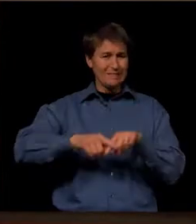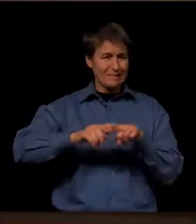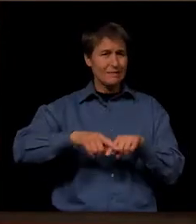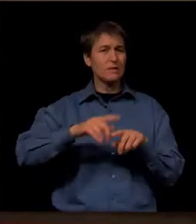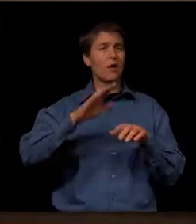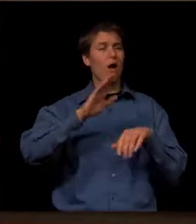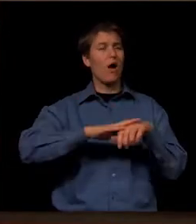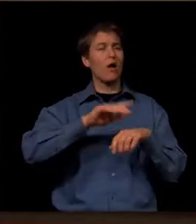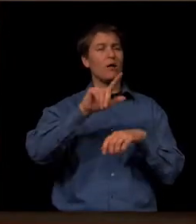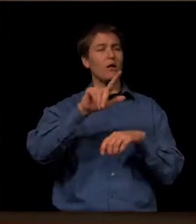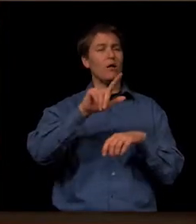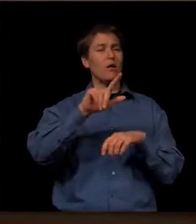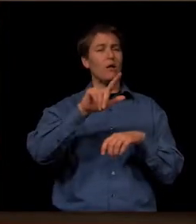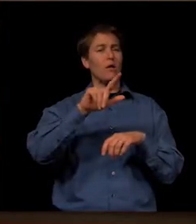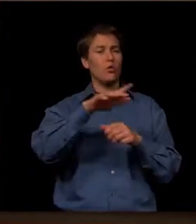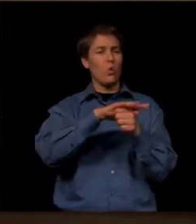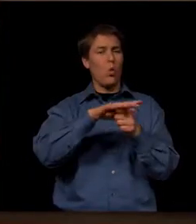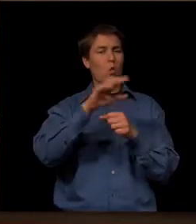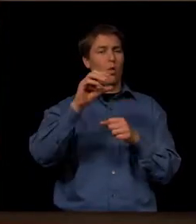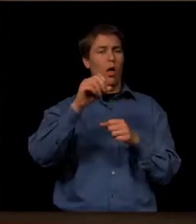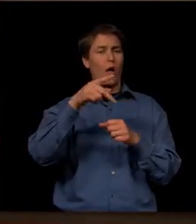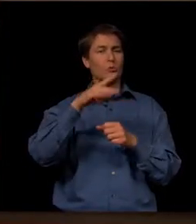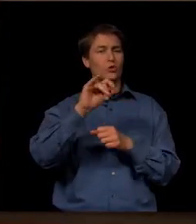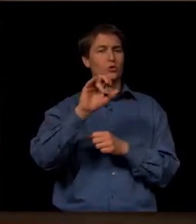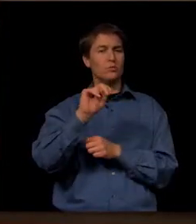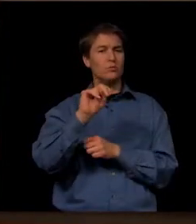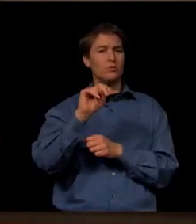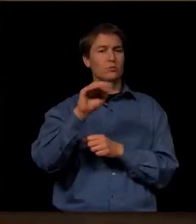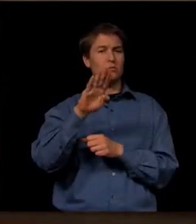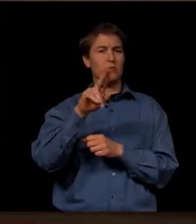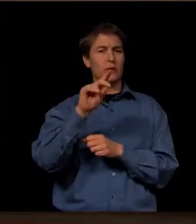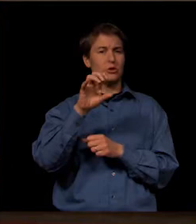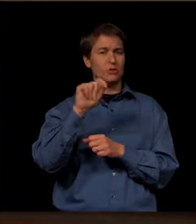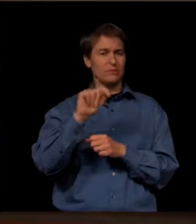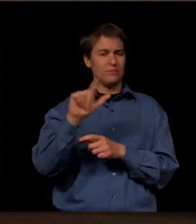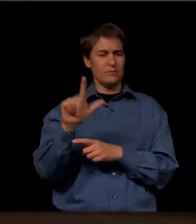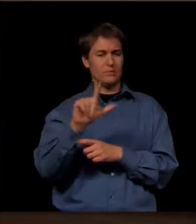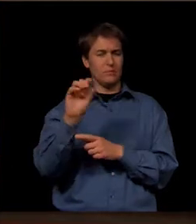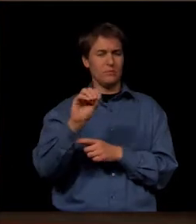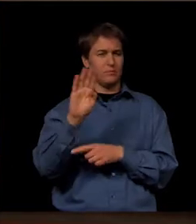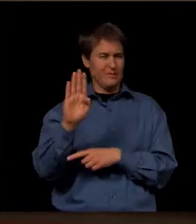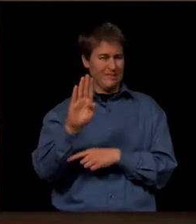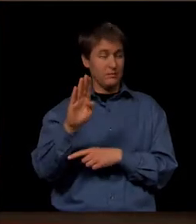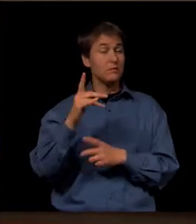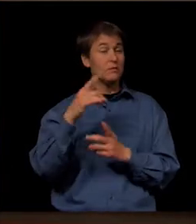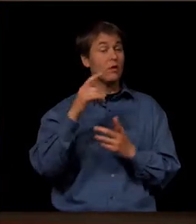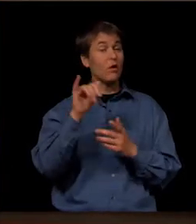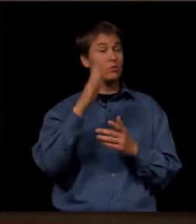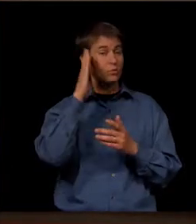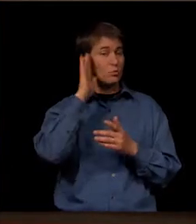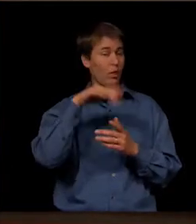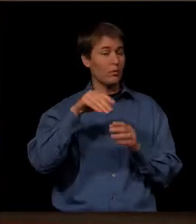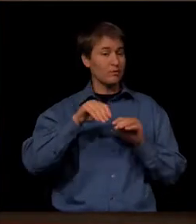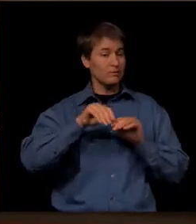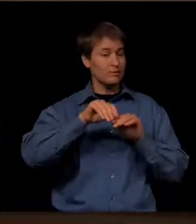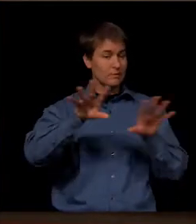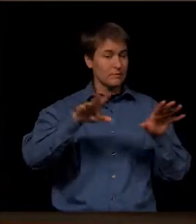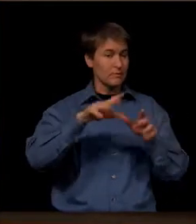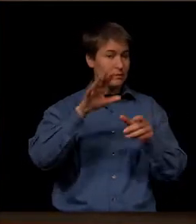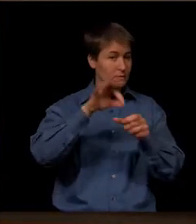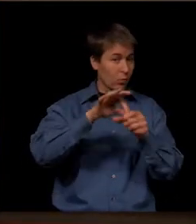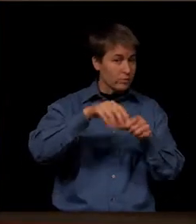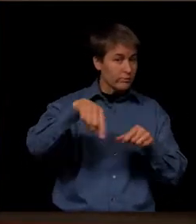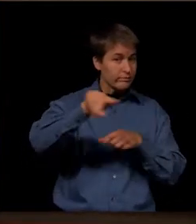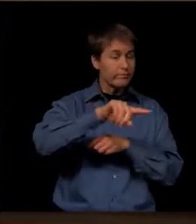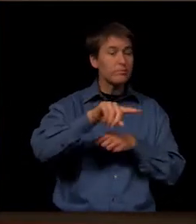option budget. And as you know, we're a district that has put before our voters, we put the extra 2% to go to 33% of our